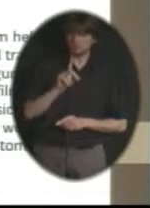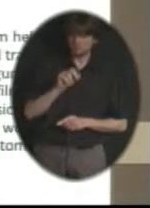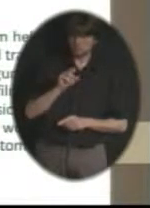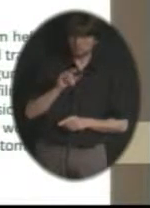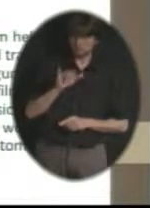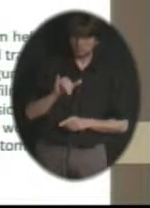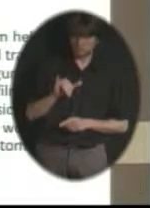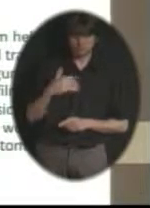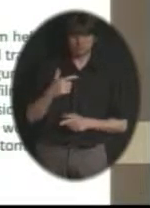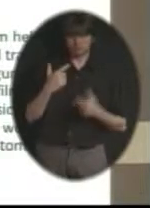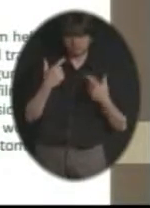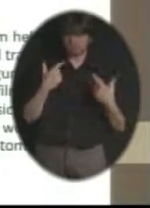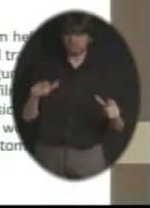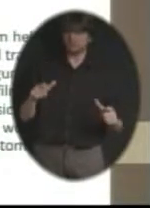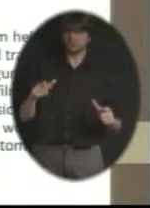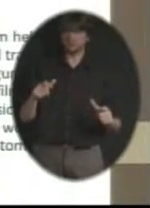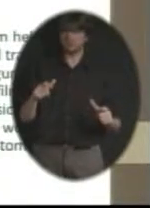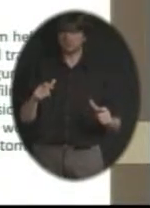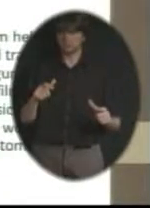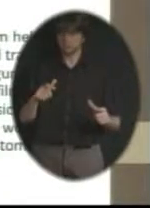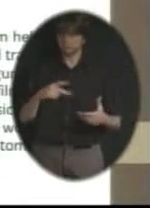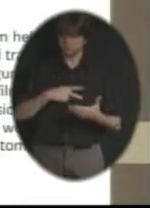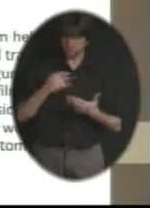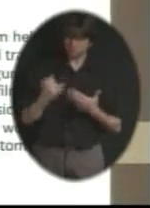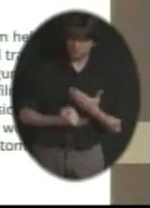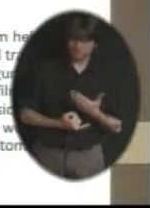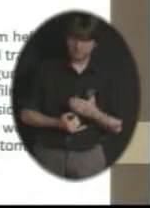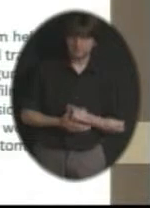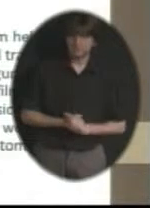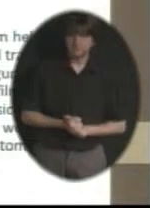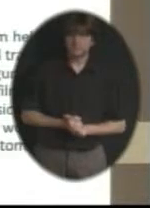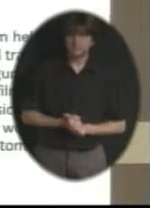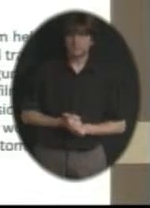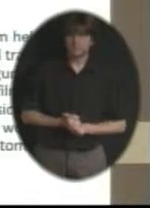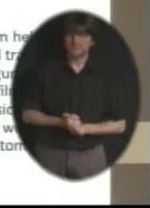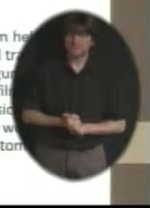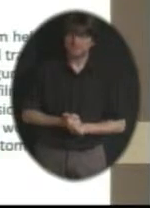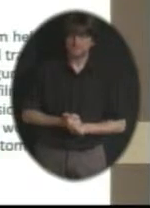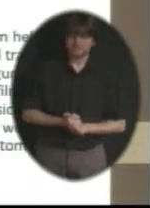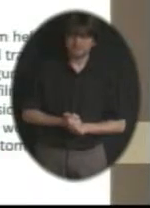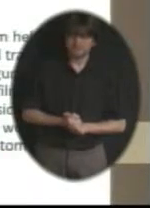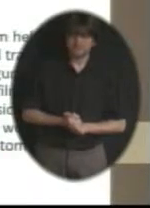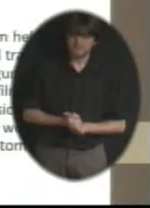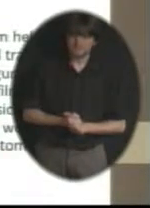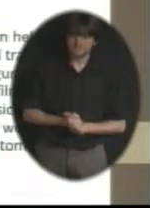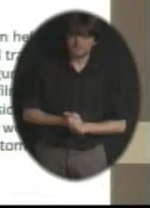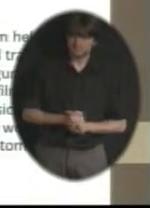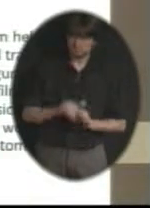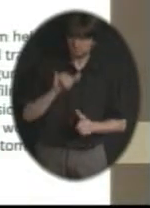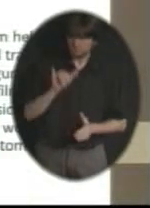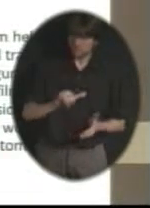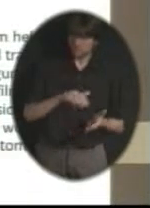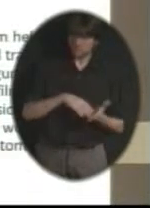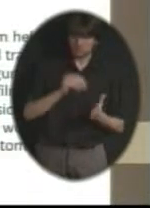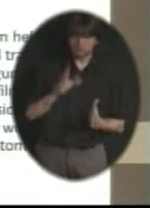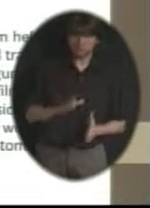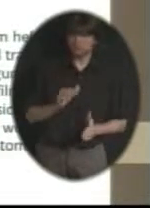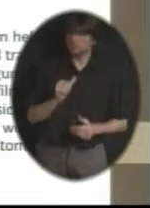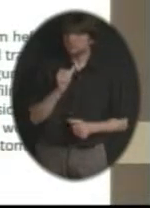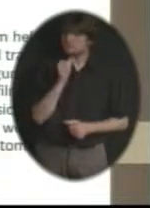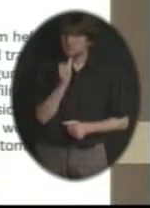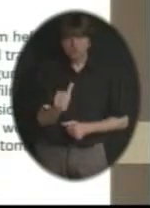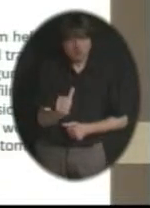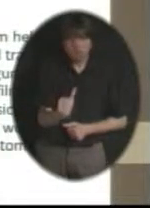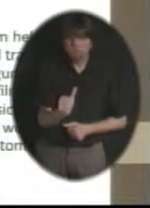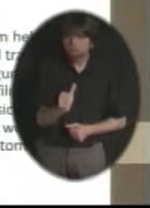was a big feather in the cap for him. And the best part about that is he really didn't have a whole lot of post-secondary